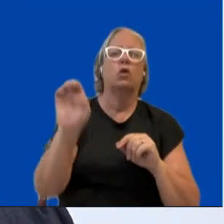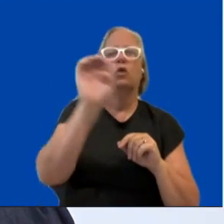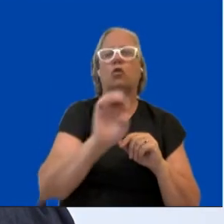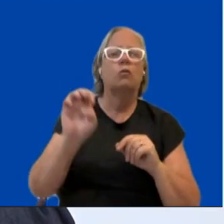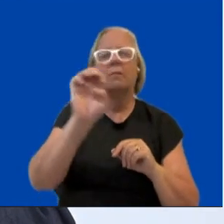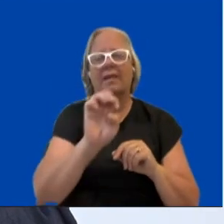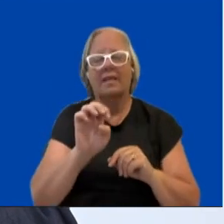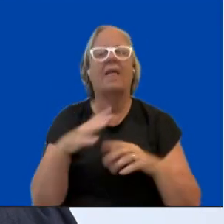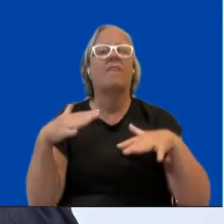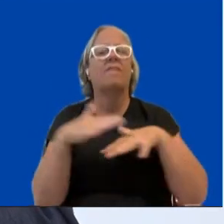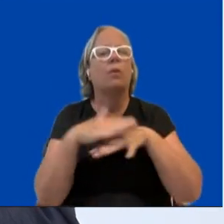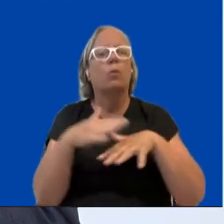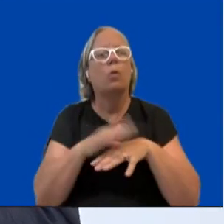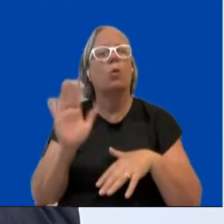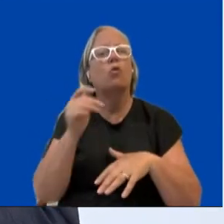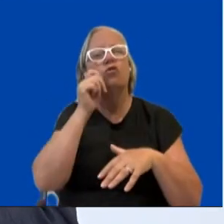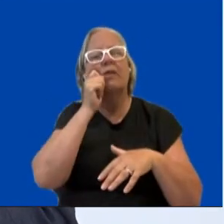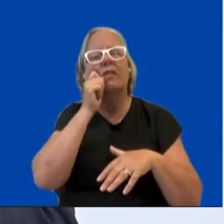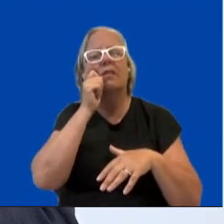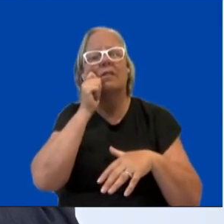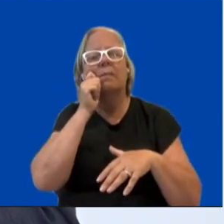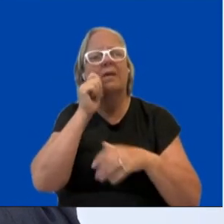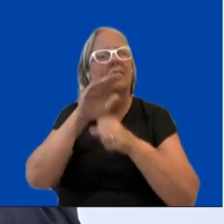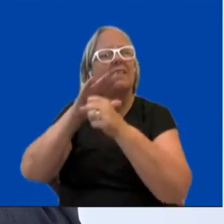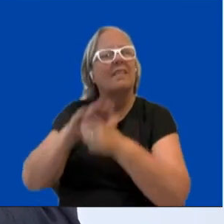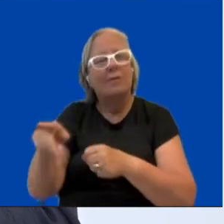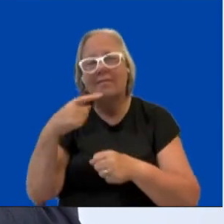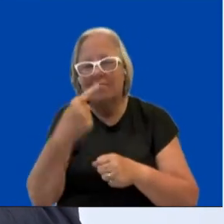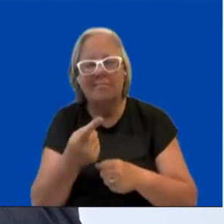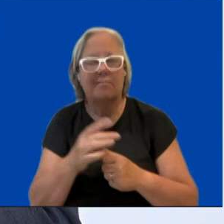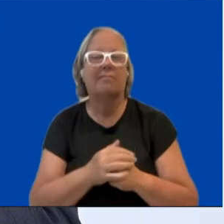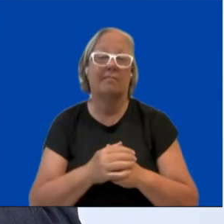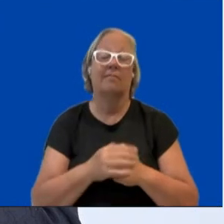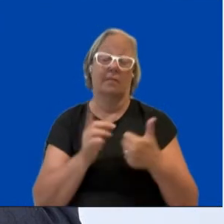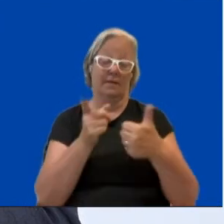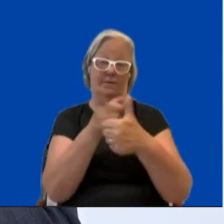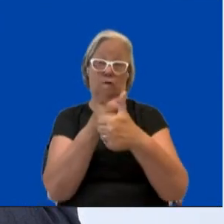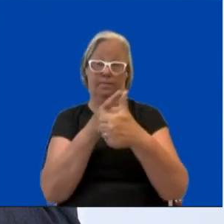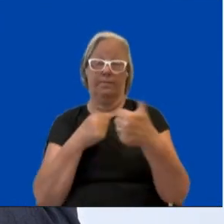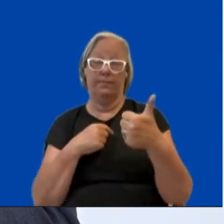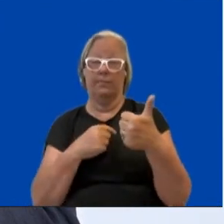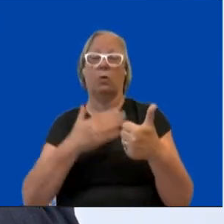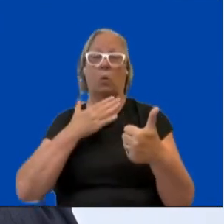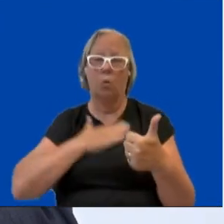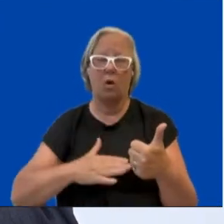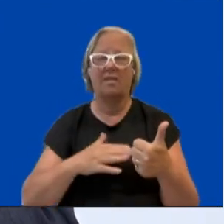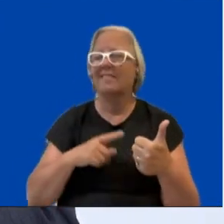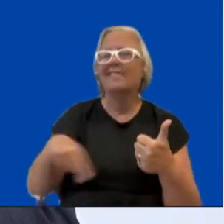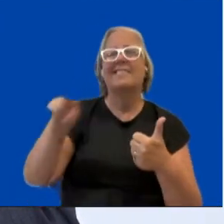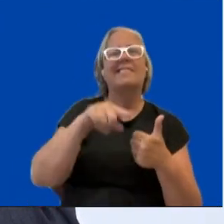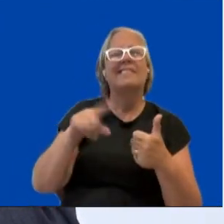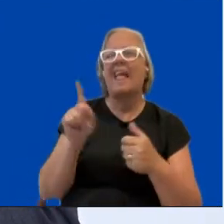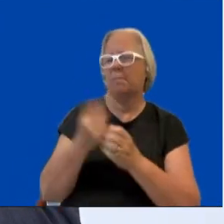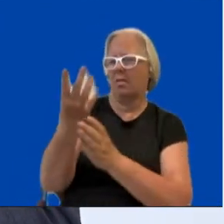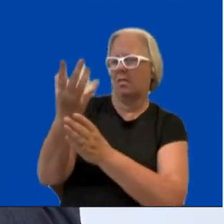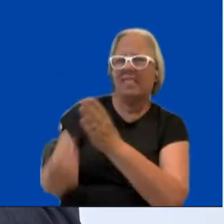Yeah, I mean, for us, I think there's the three steps forward. The first one, I think, is around ensuring that the voices of the unheard are actually heard. And I think for us, it's